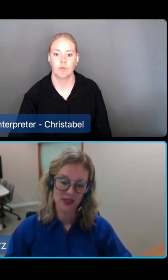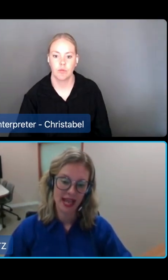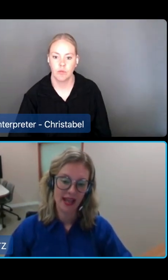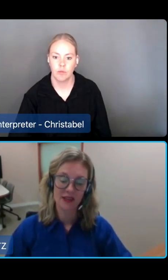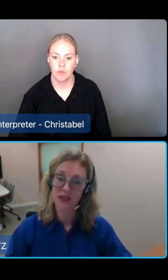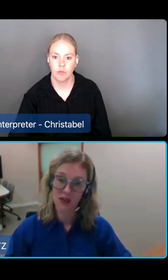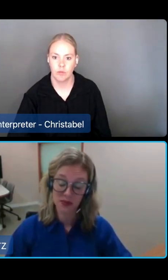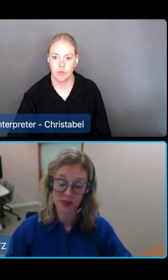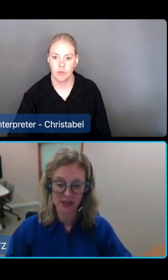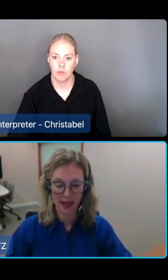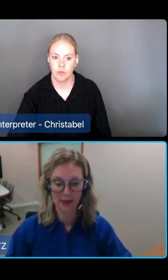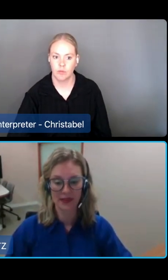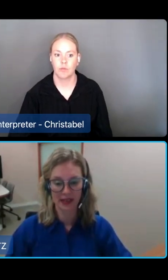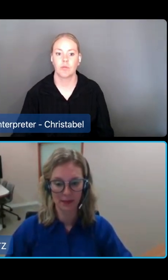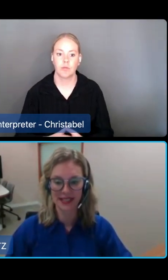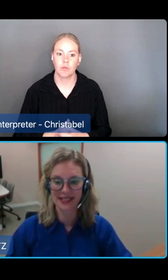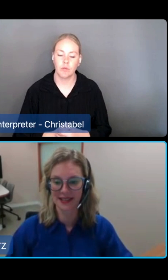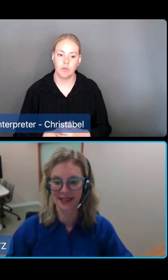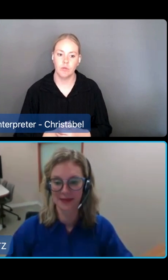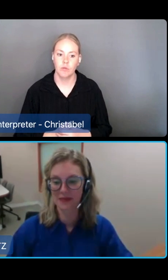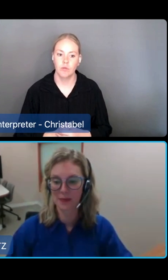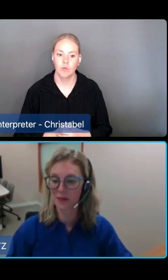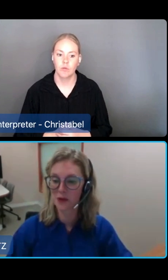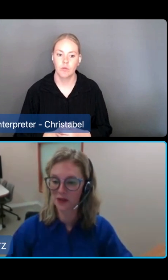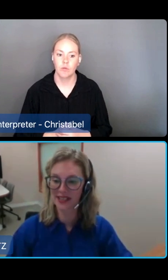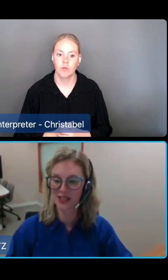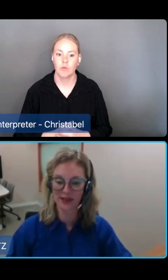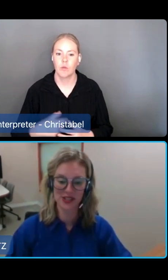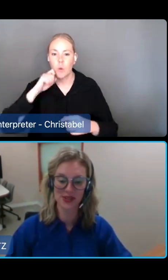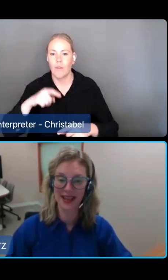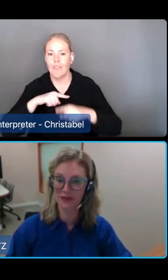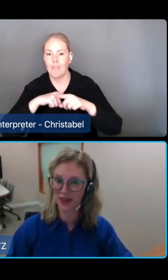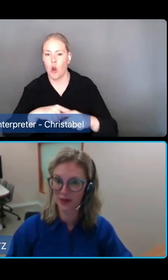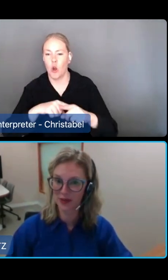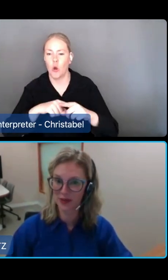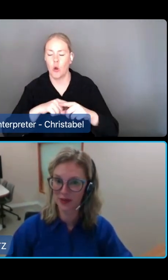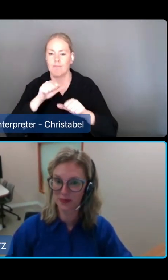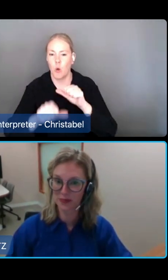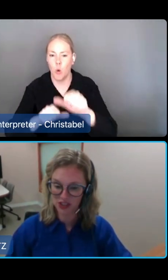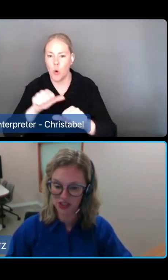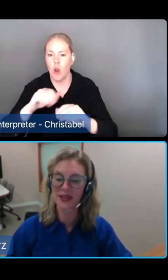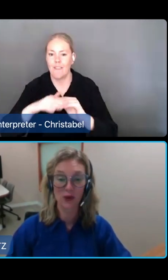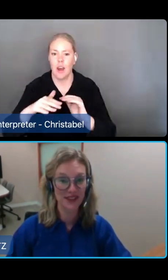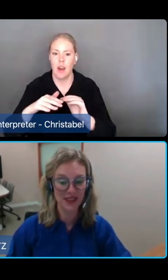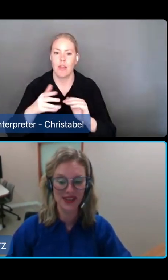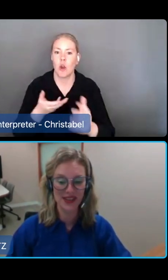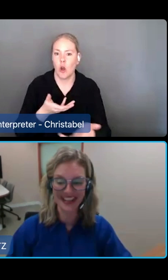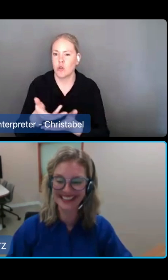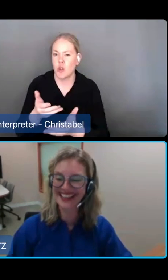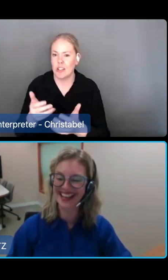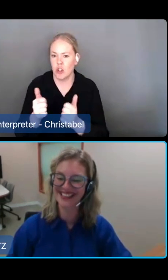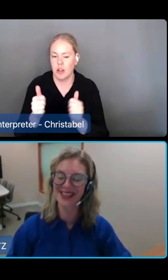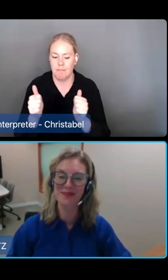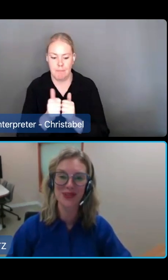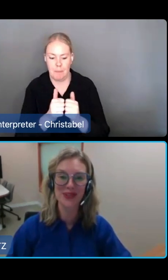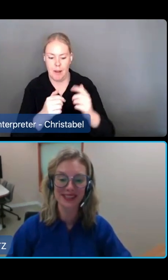legislation and the consultation paper that accompanies it. But I'm not going to read you every provision because there are 413